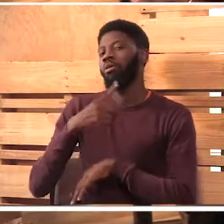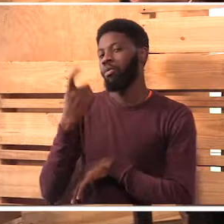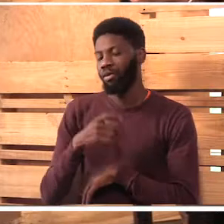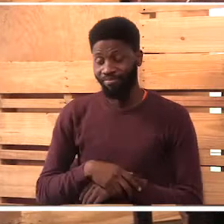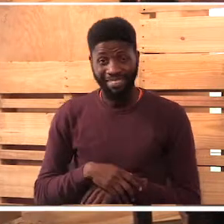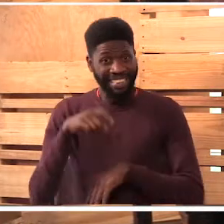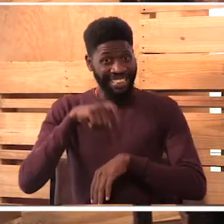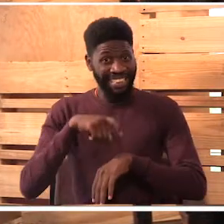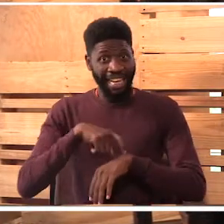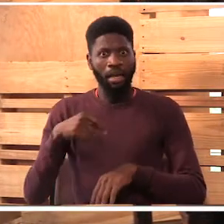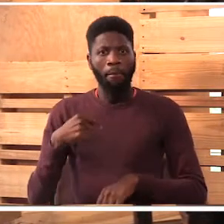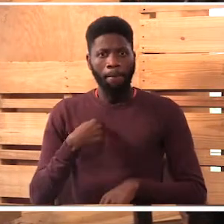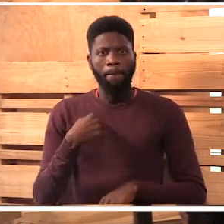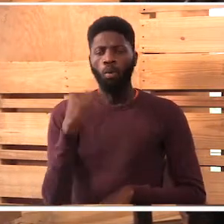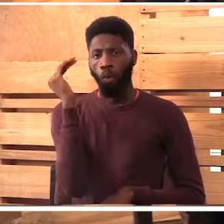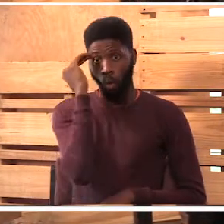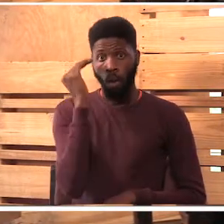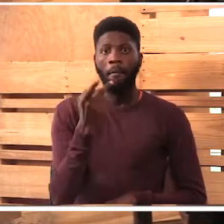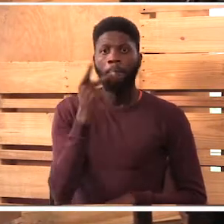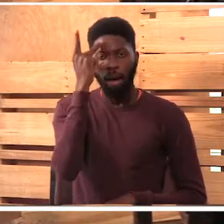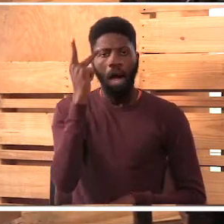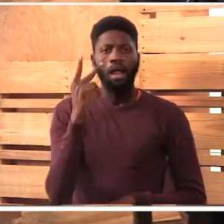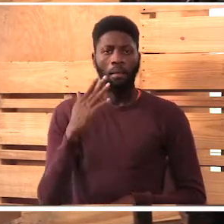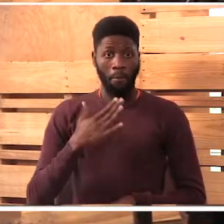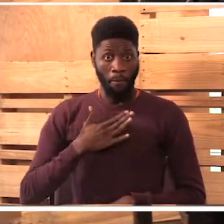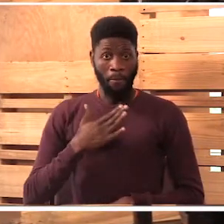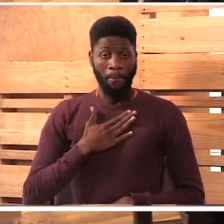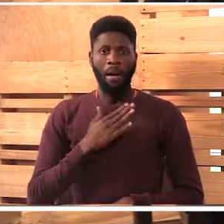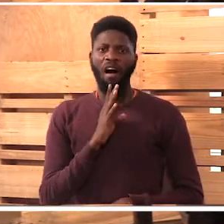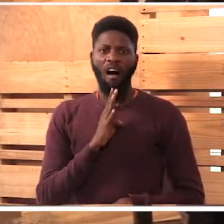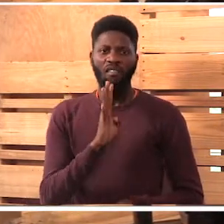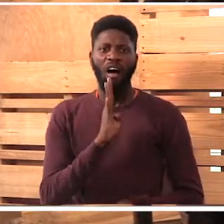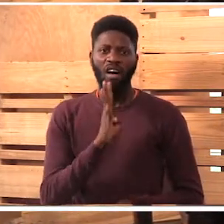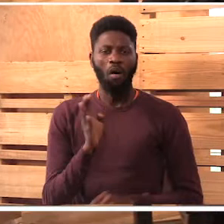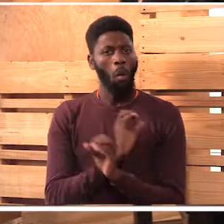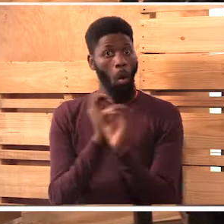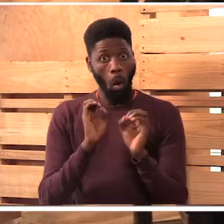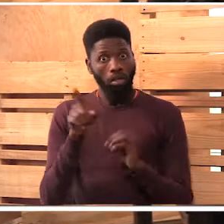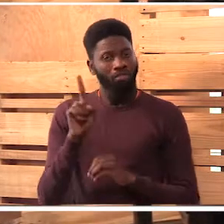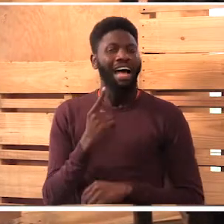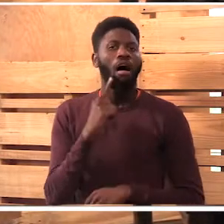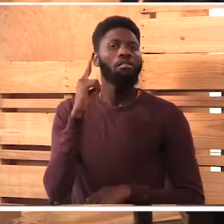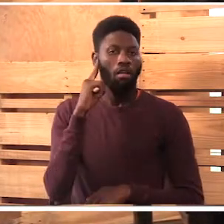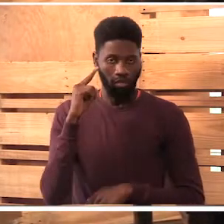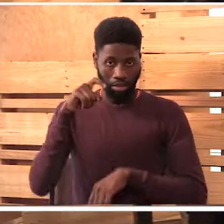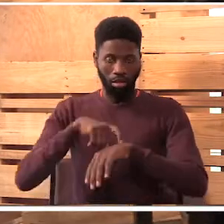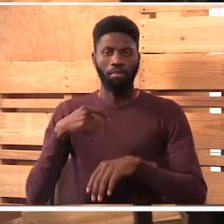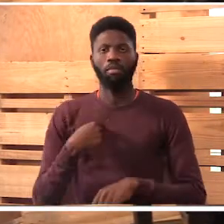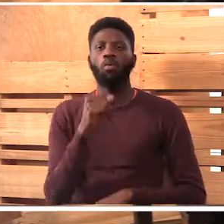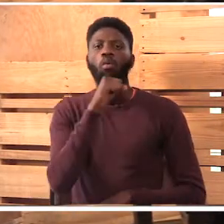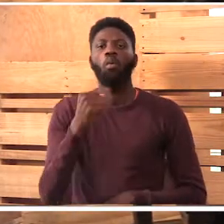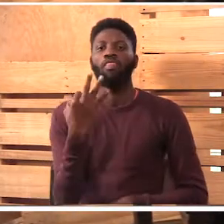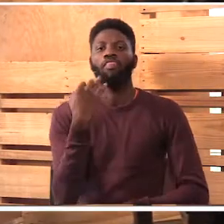when I realized that my parents were unable to talk, or they were deaf, it was when I was three years